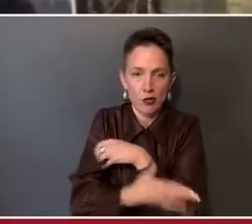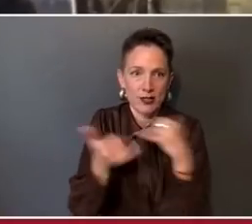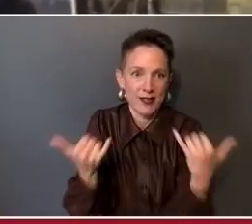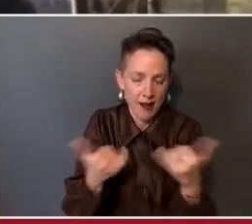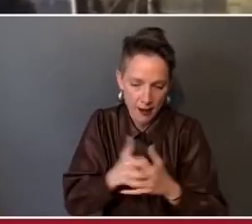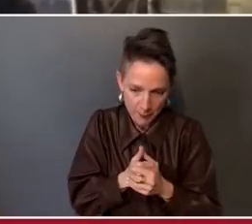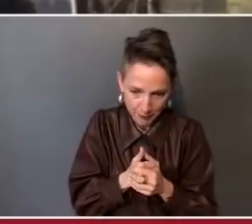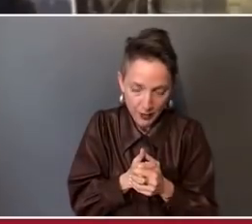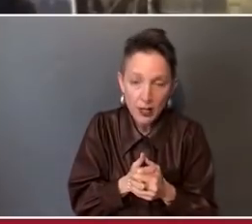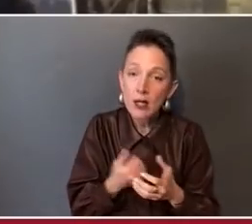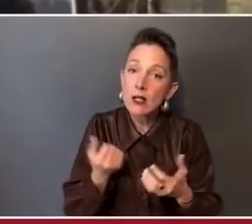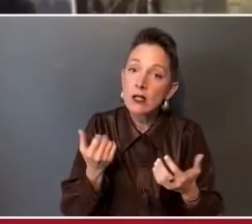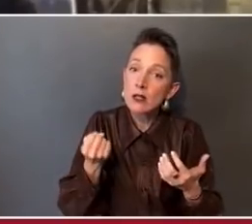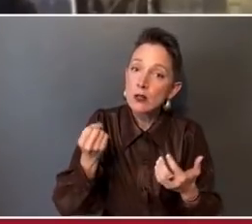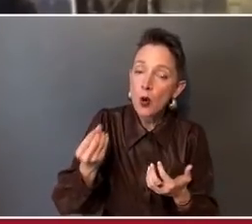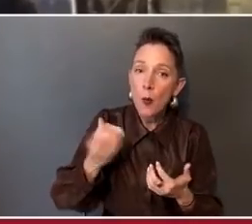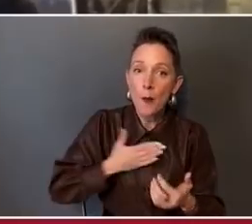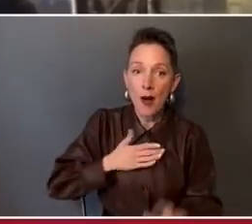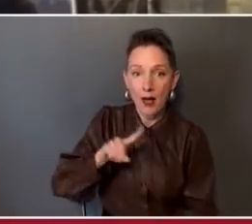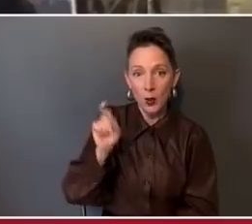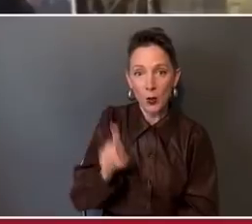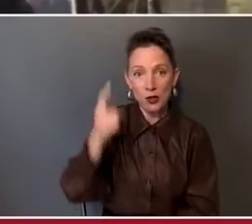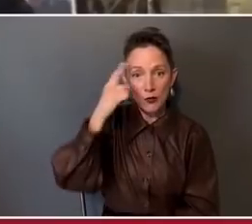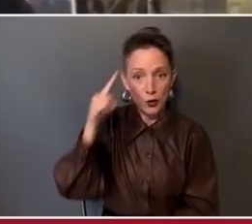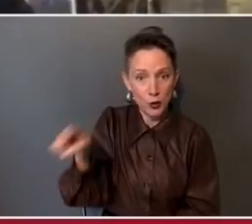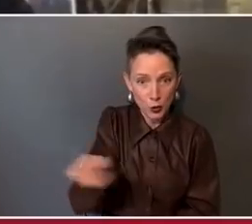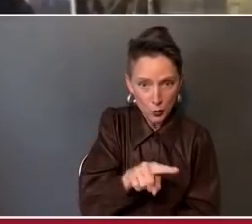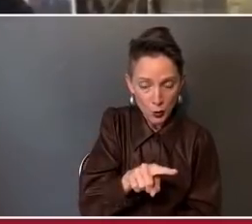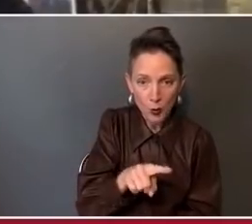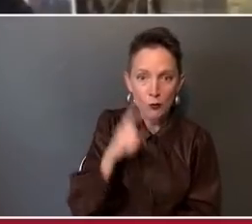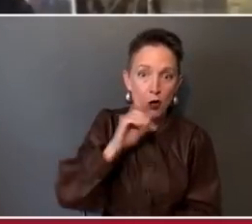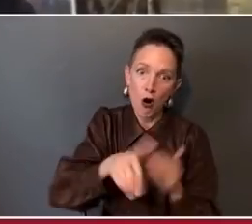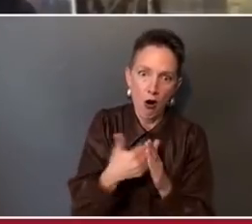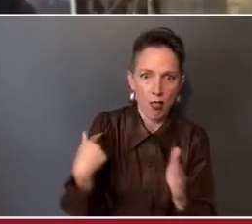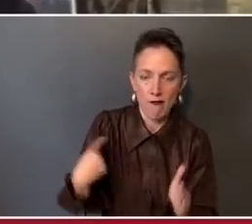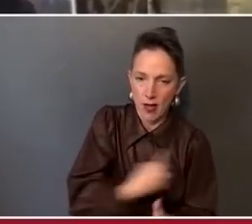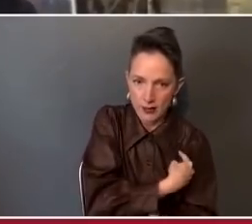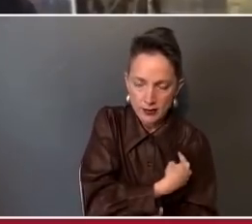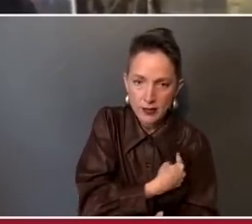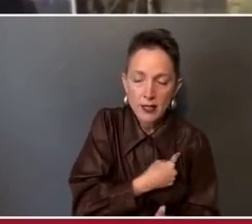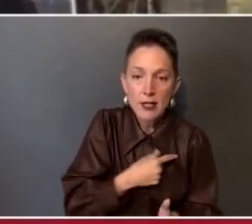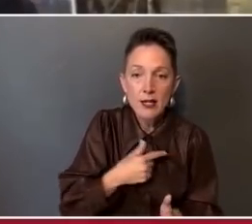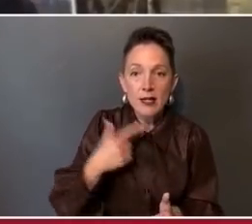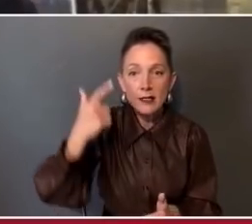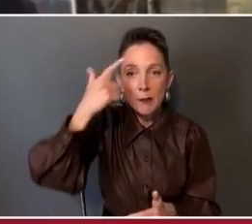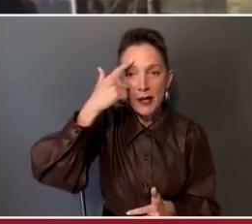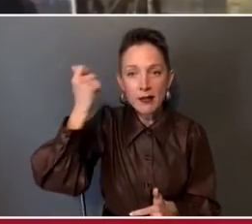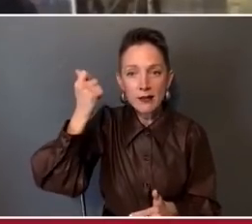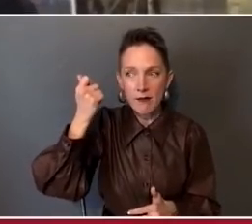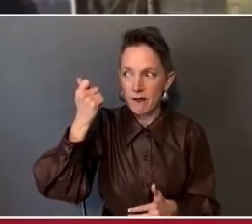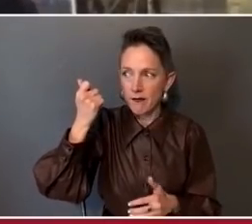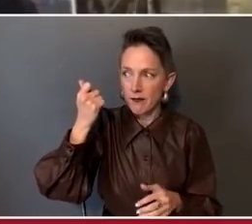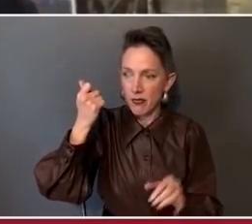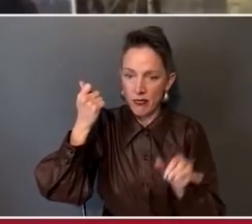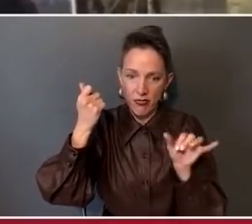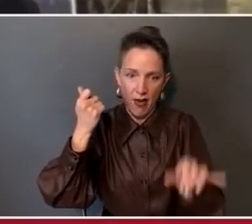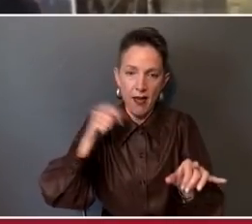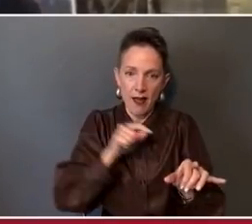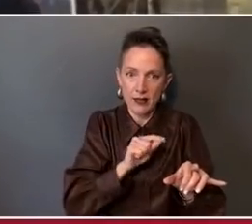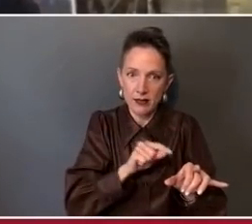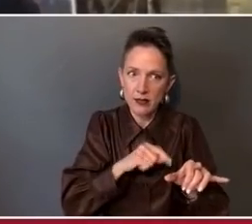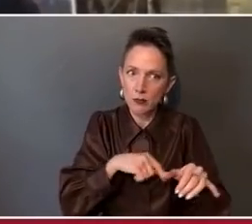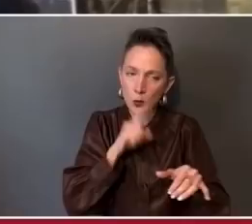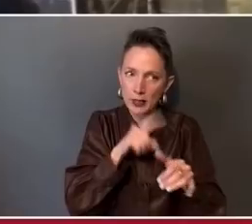And so the question for you and for all of us, given that it ends up being